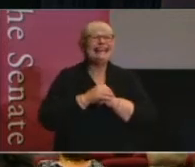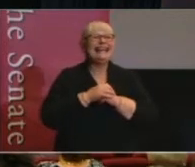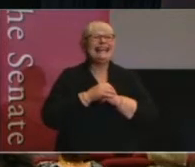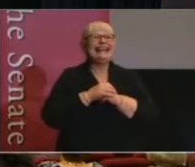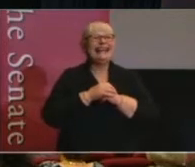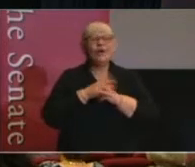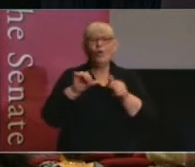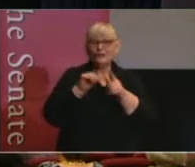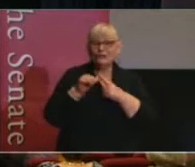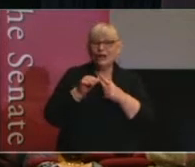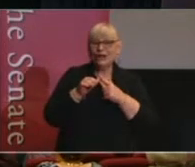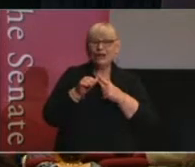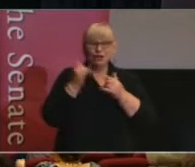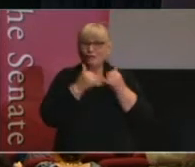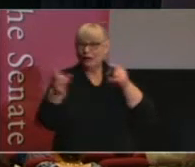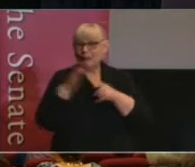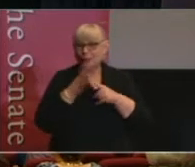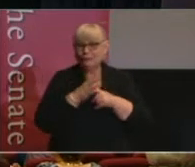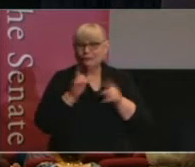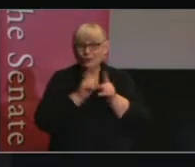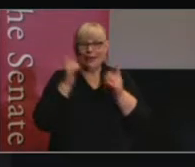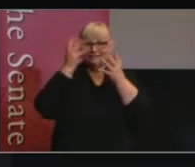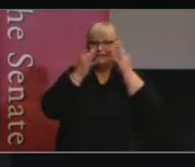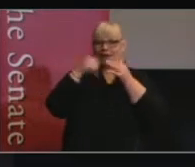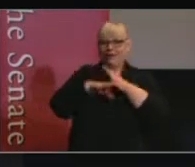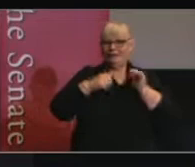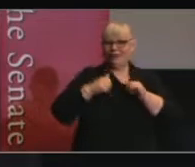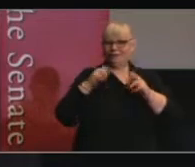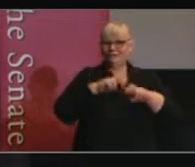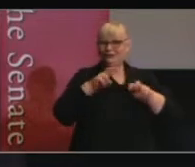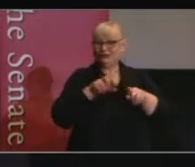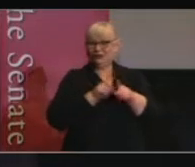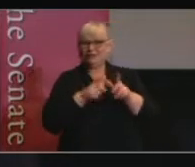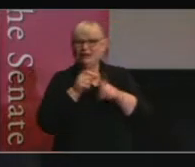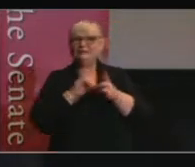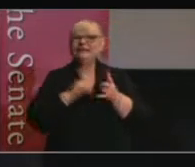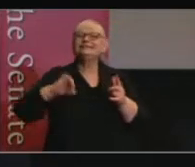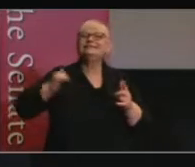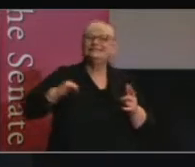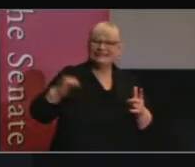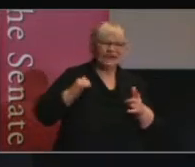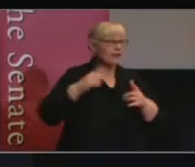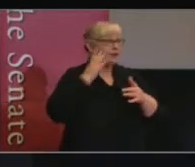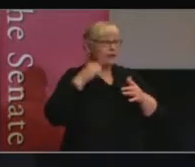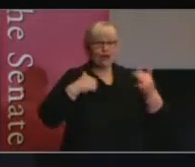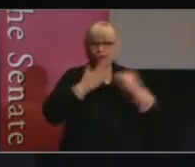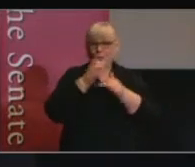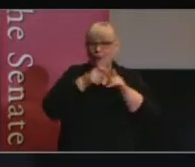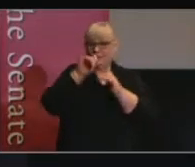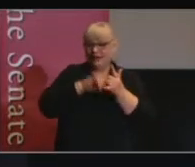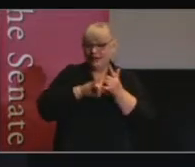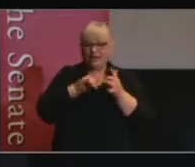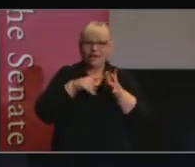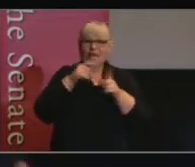You're also so important and fascinating for me in my research and in my PhD research, I talk to lots of public servants